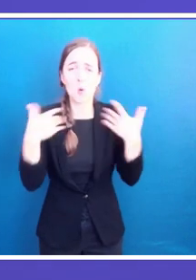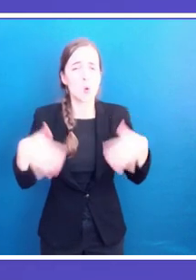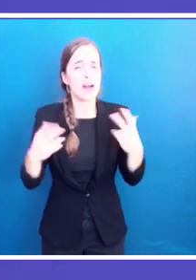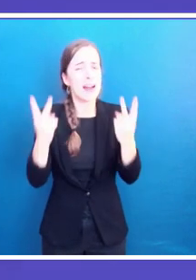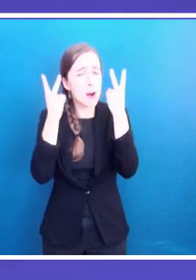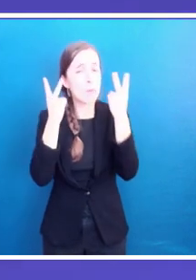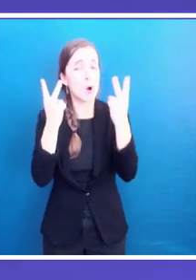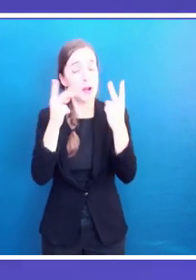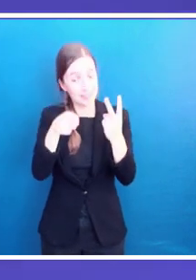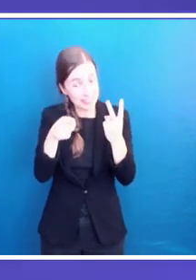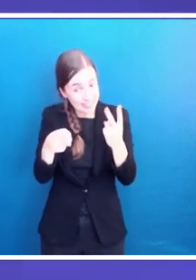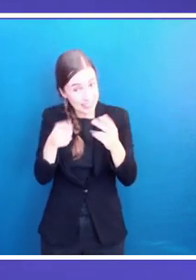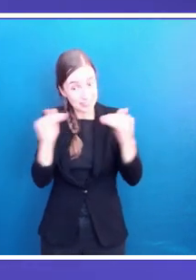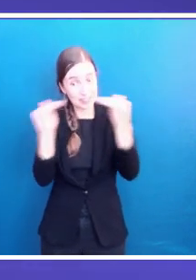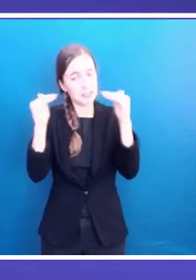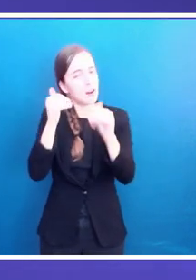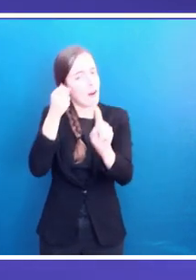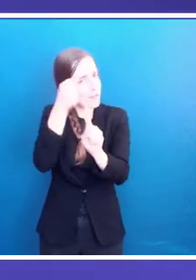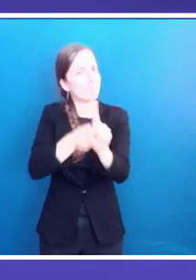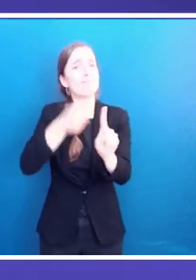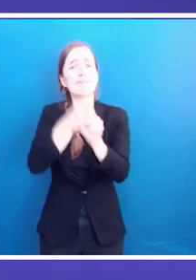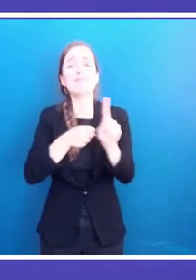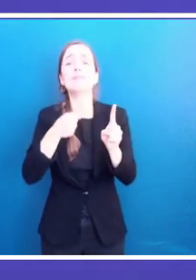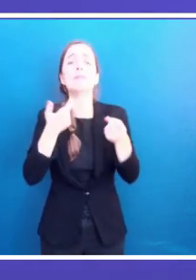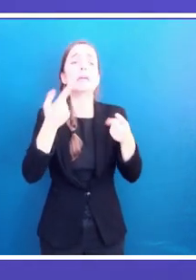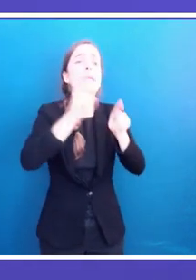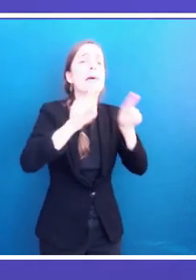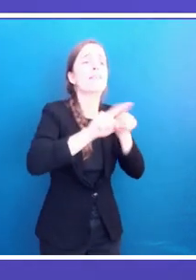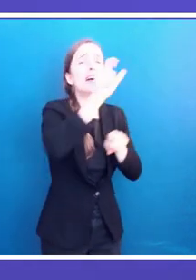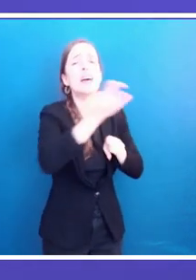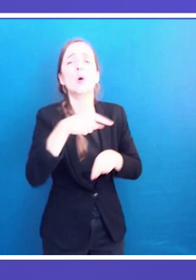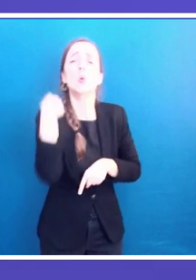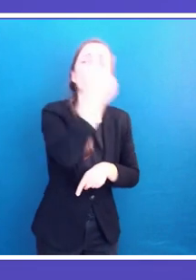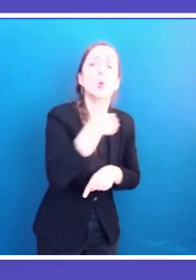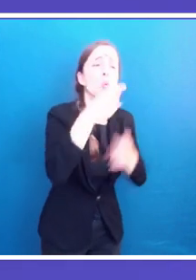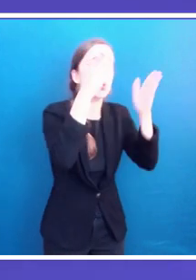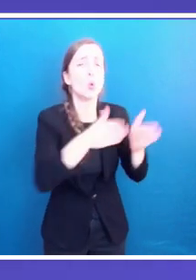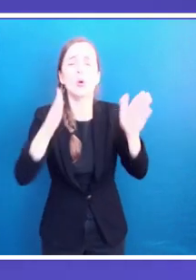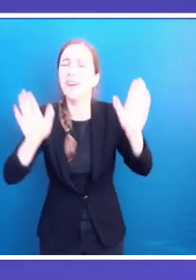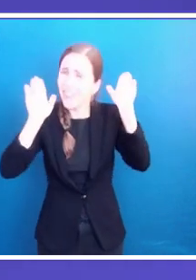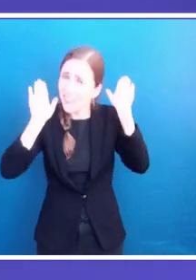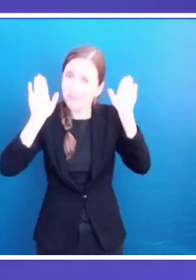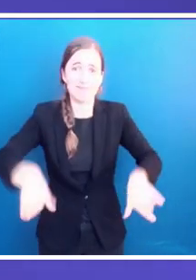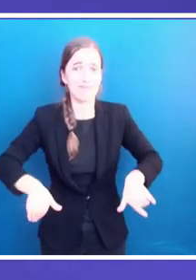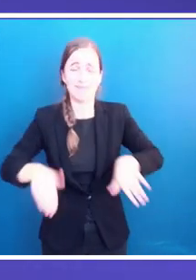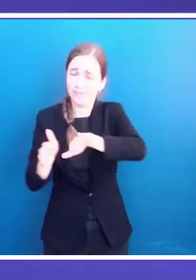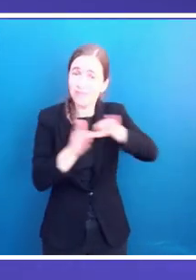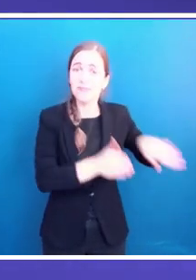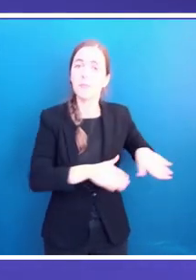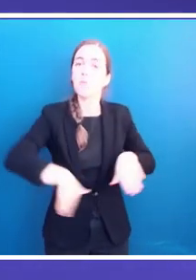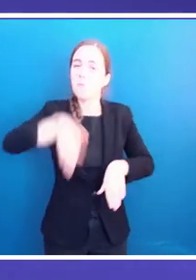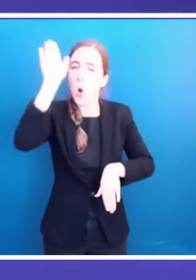can never be achieved unless legal conventions are ratified and